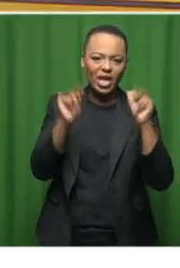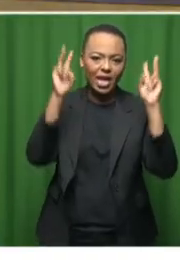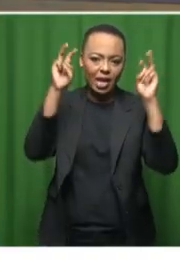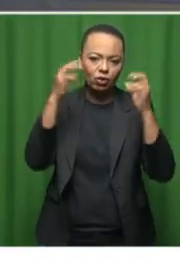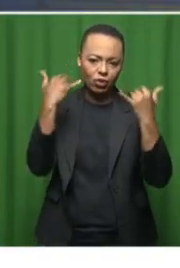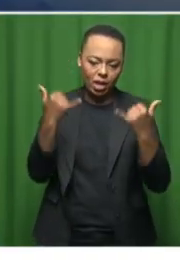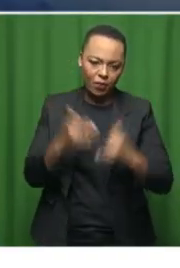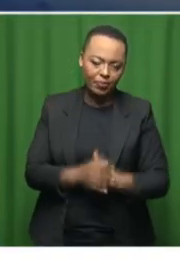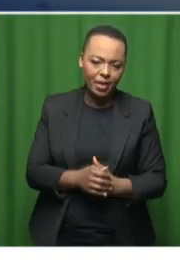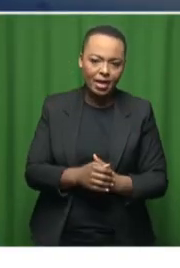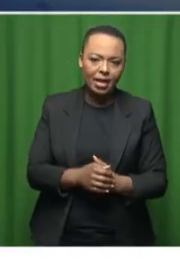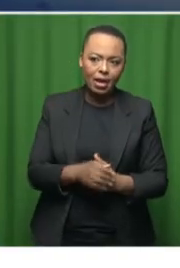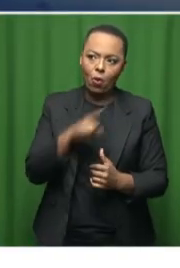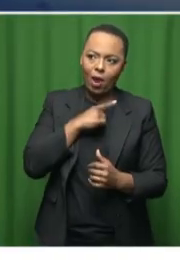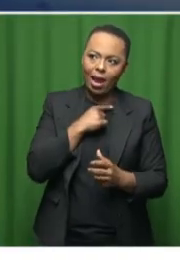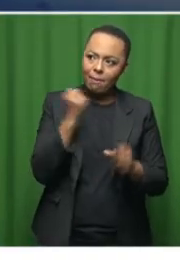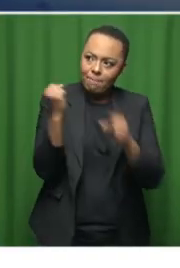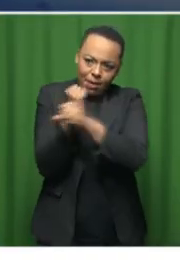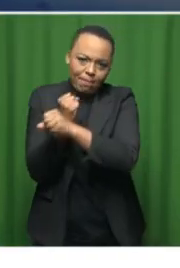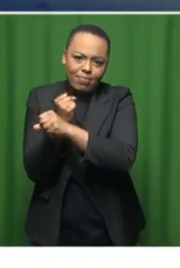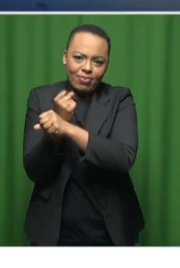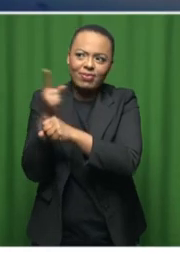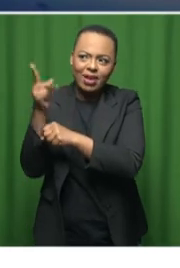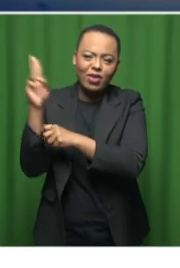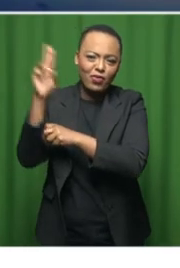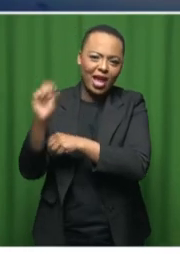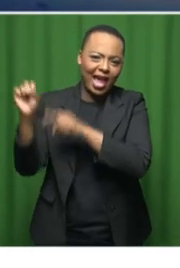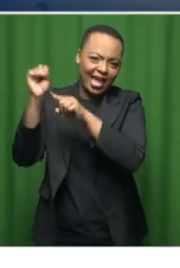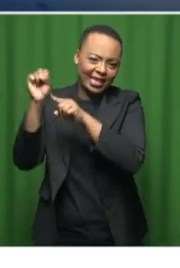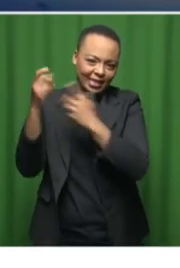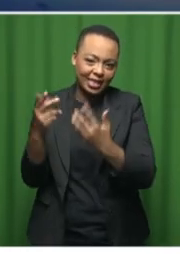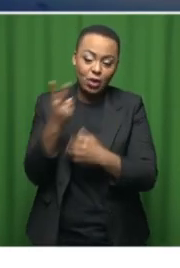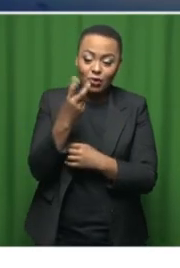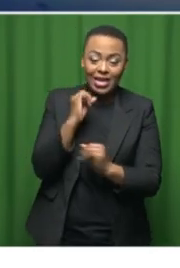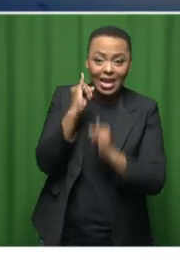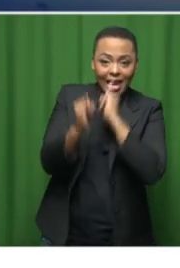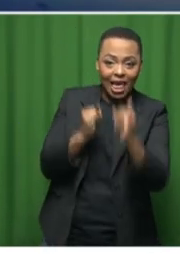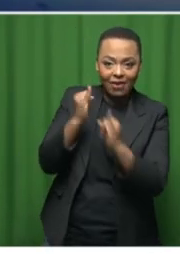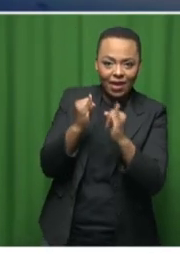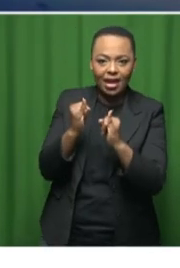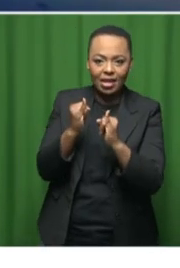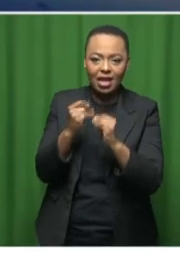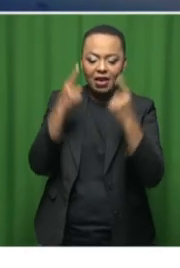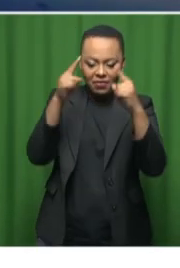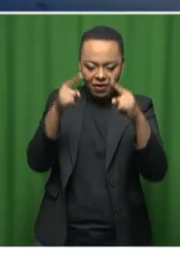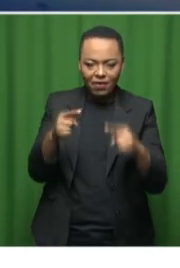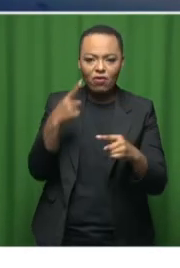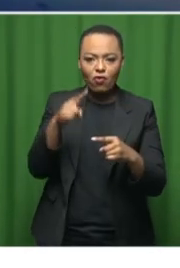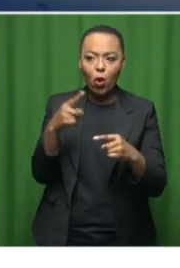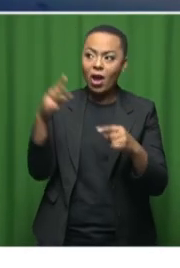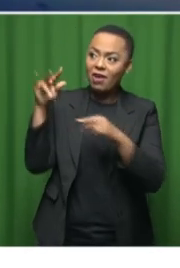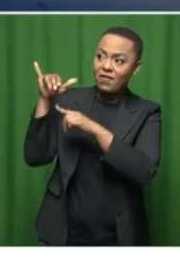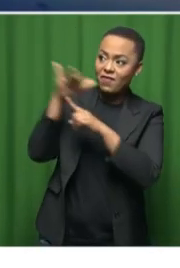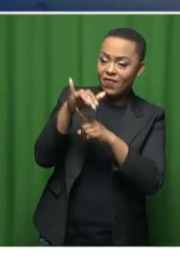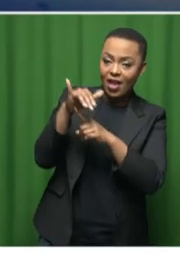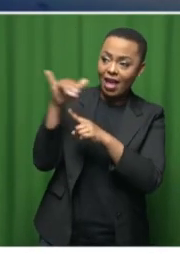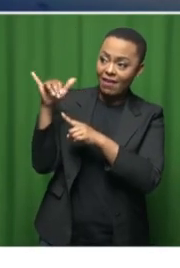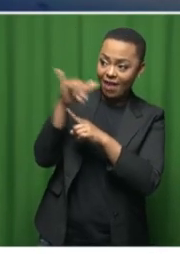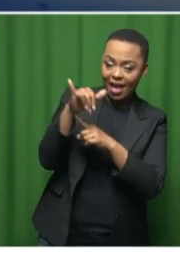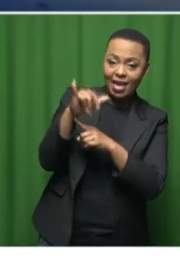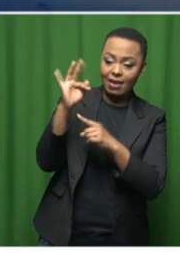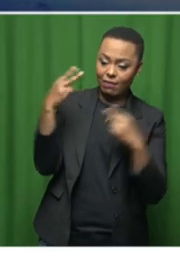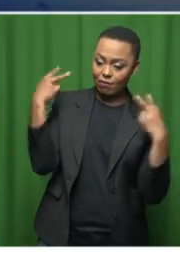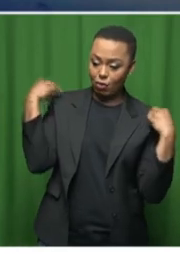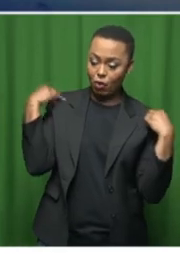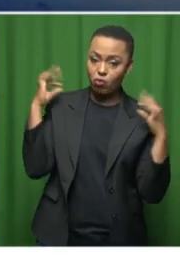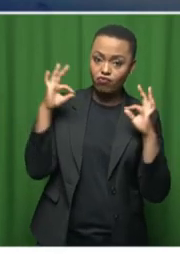And like you have said, in 2011, we were audited for security, I mean, aviation security. We received 81